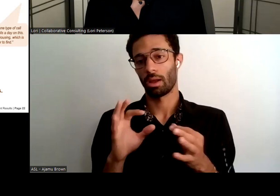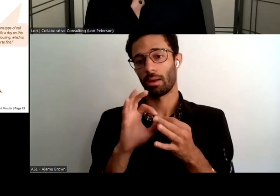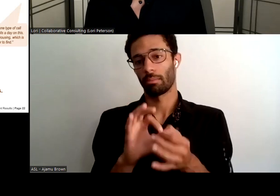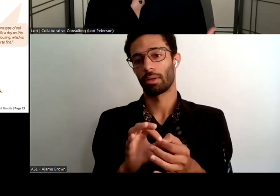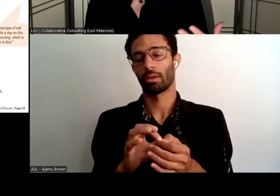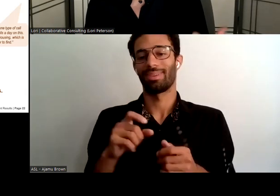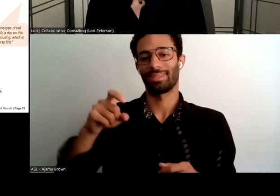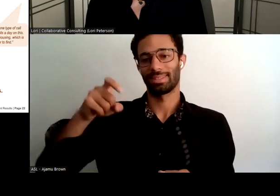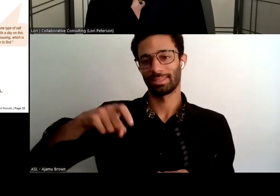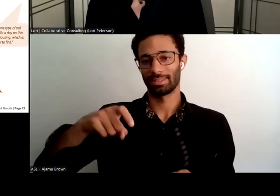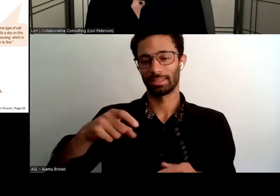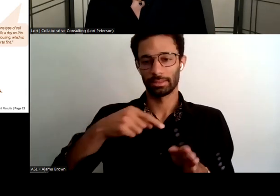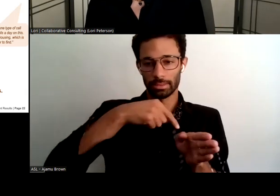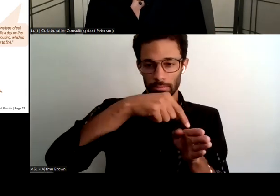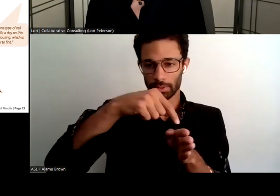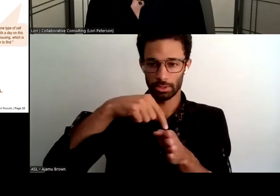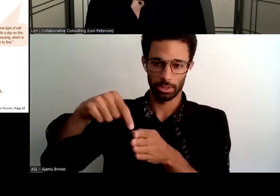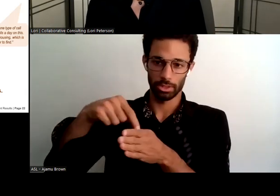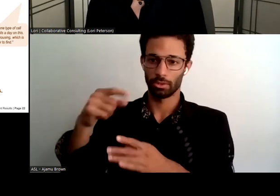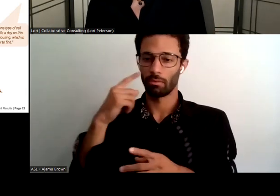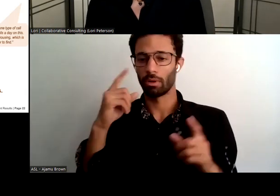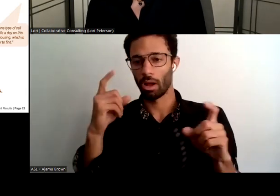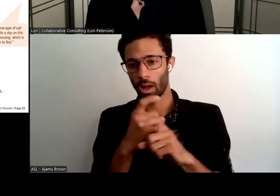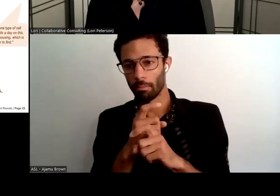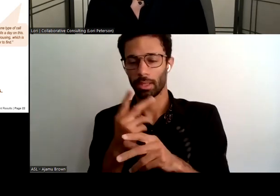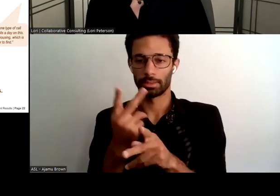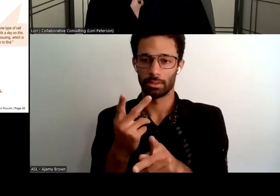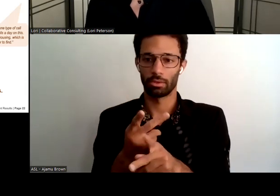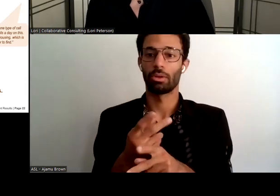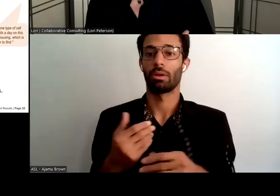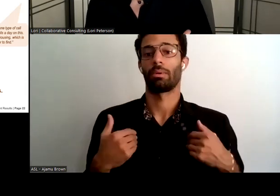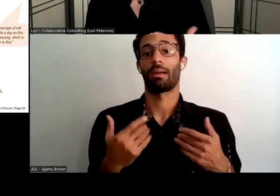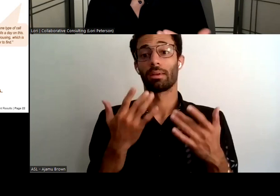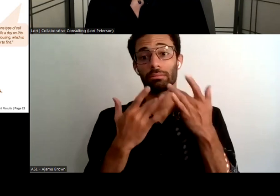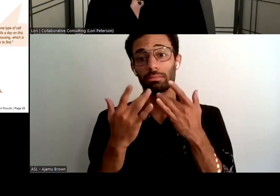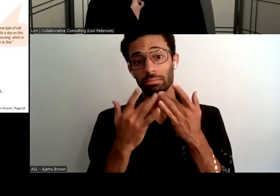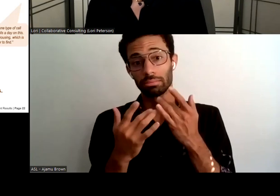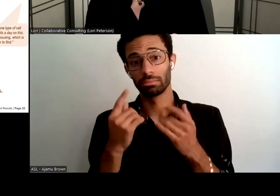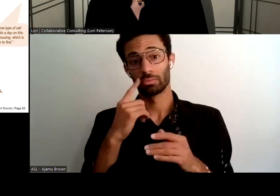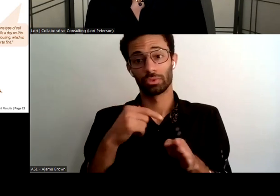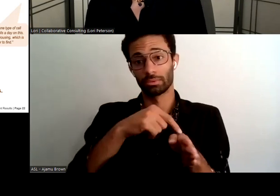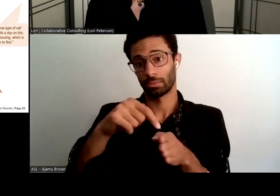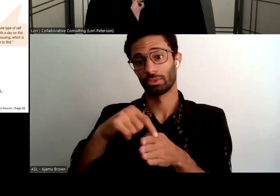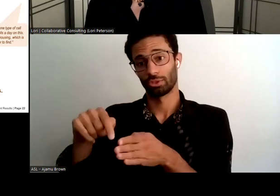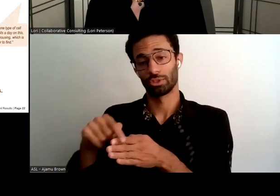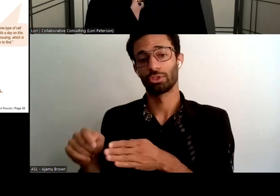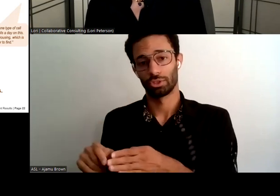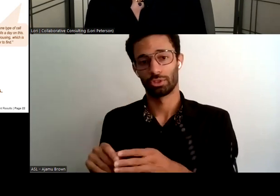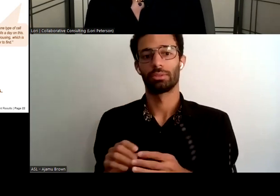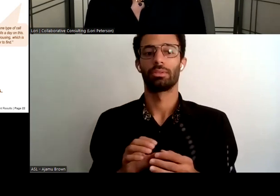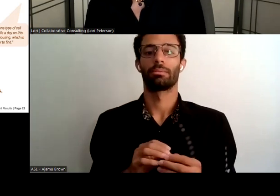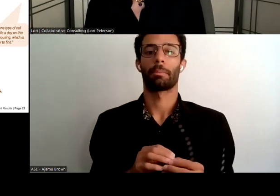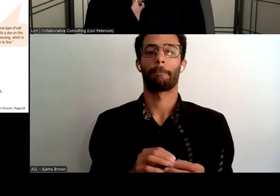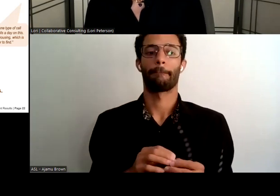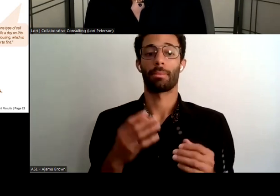care and how we already have a shortage of specialists which which goes hand in hand with the next trend more